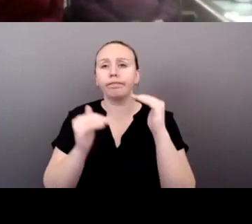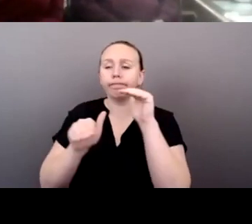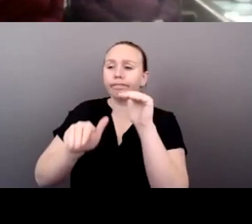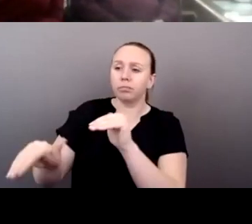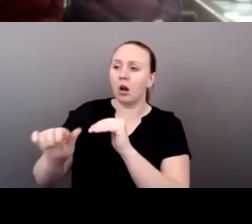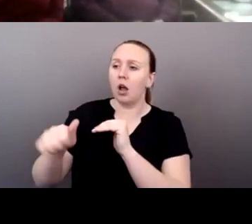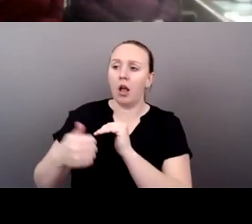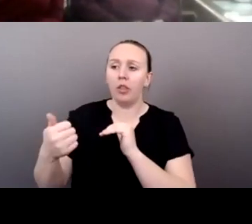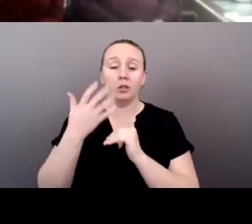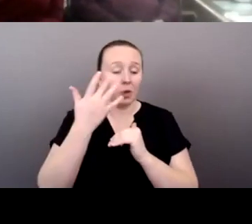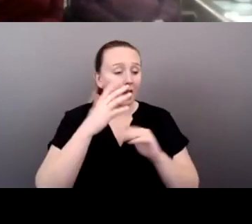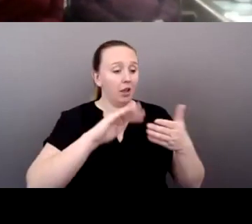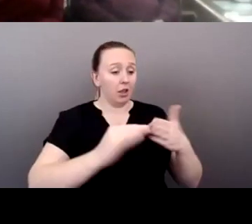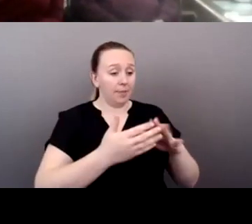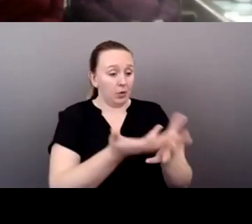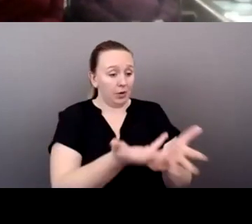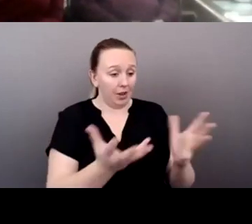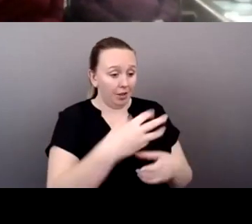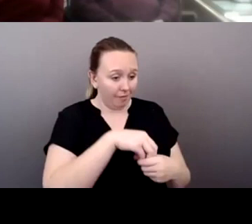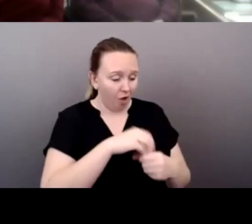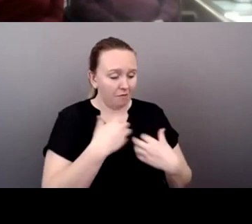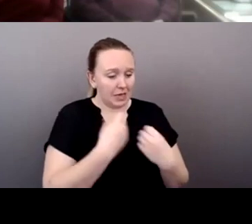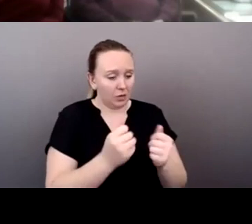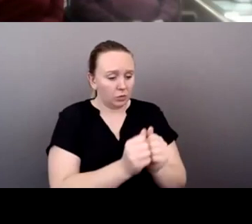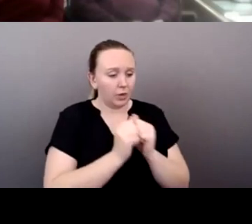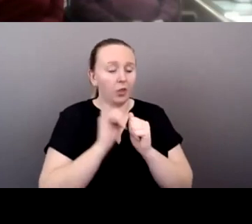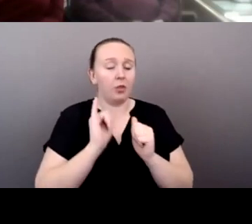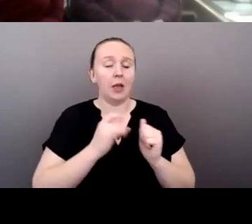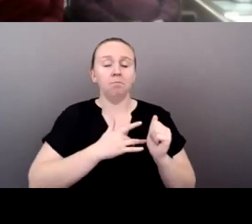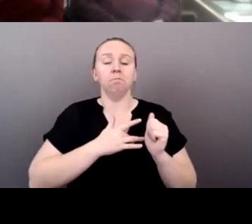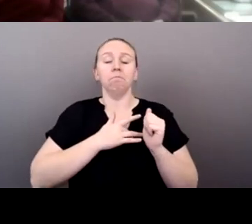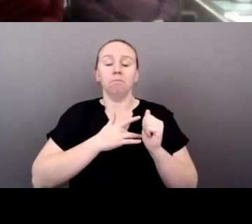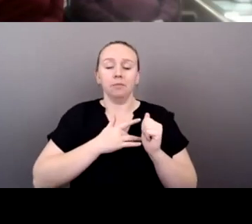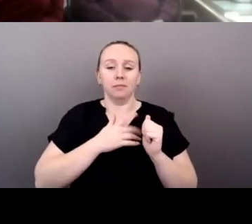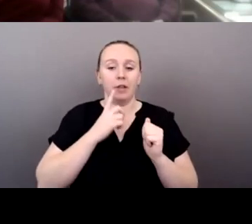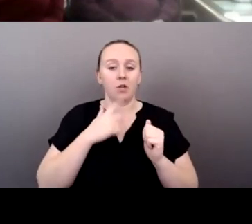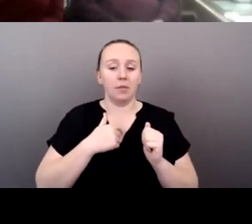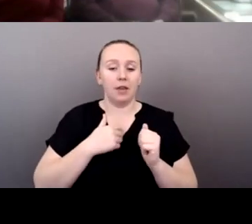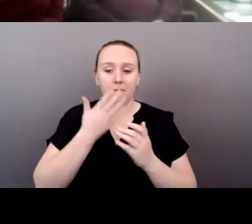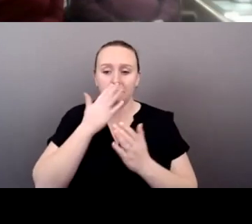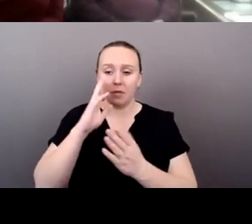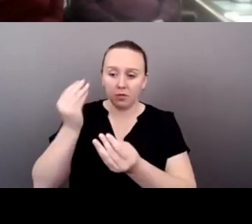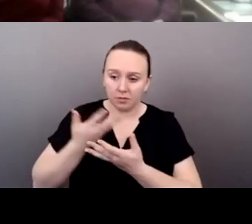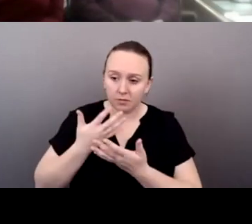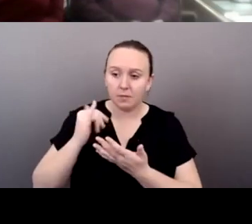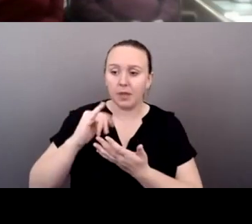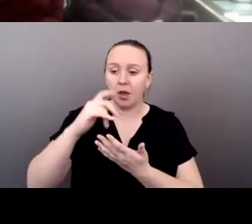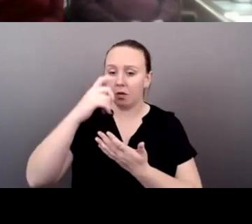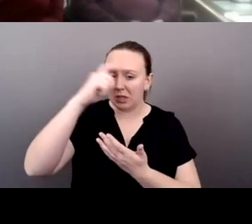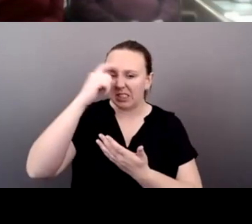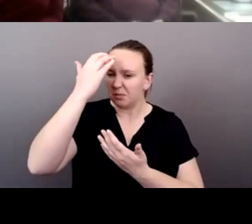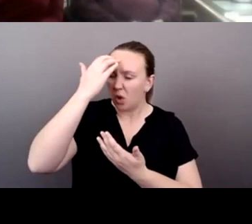that, that actually really tugs on all of my heartstrings. So thank you so much for sharing, sharing that wisdom and having that kind of love and compassion